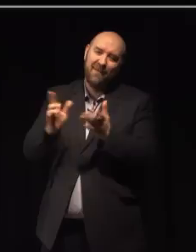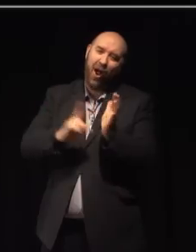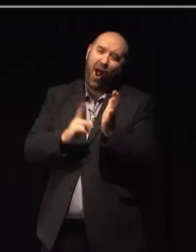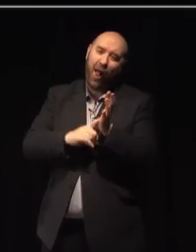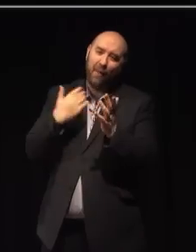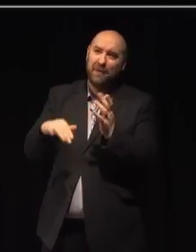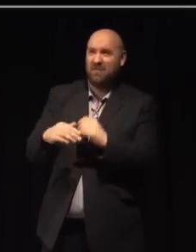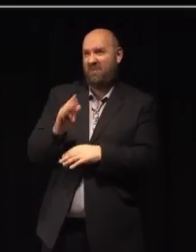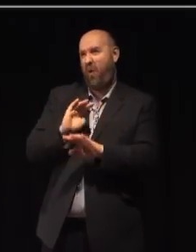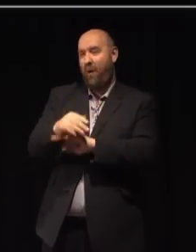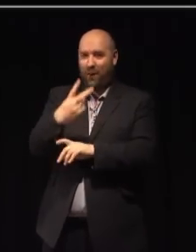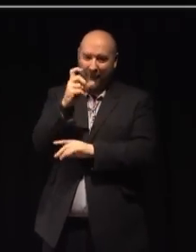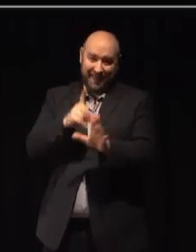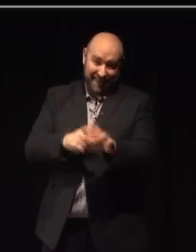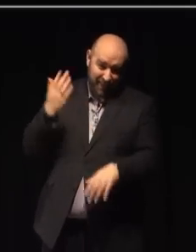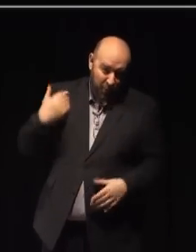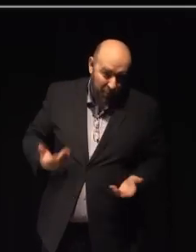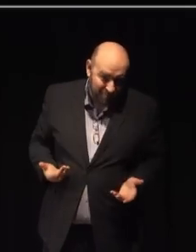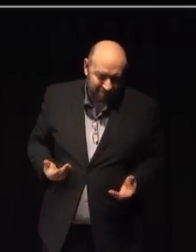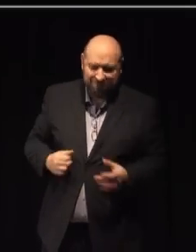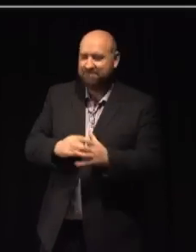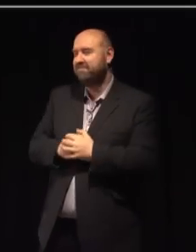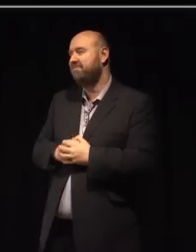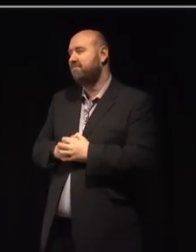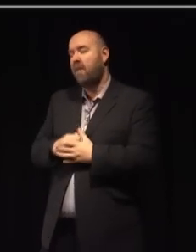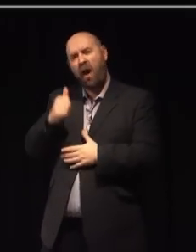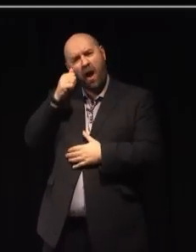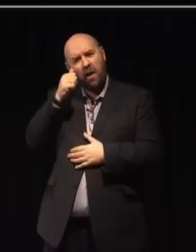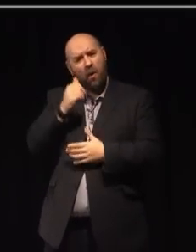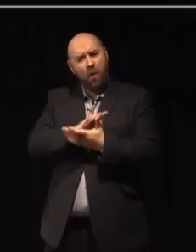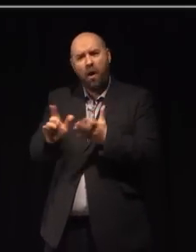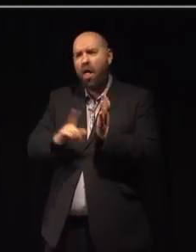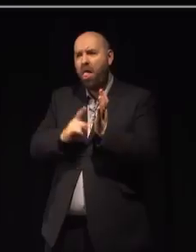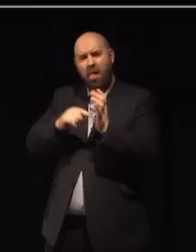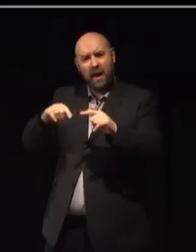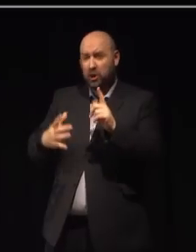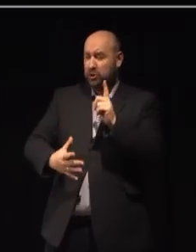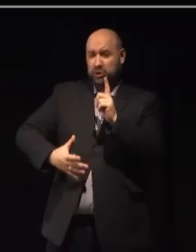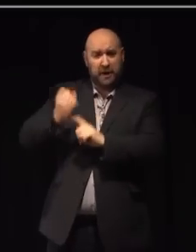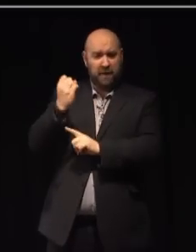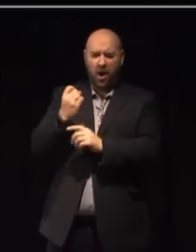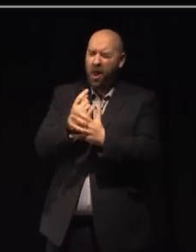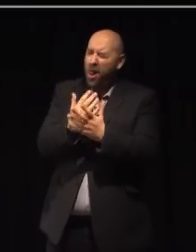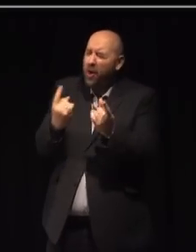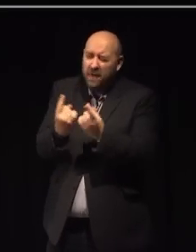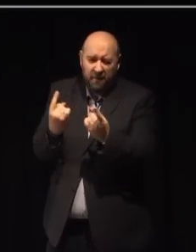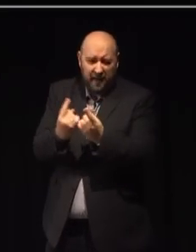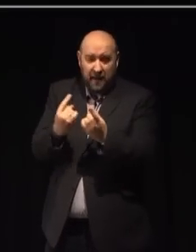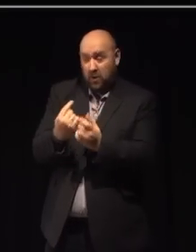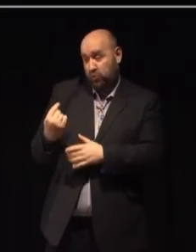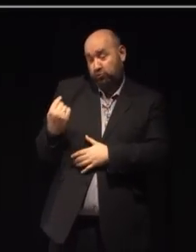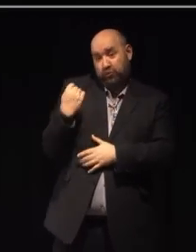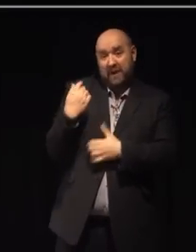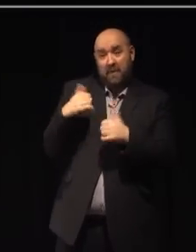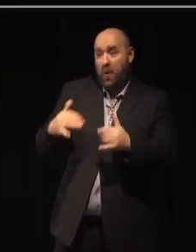of Hull more than two decades ago. I know that Hull has achieved much in recent years, culminating in the